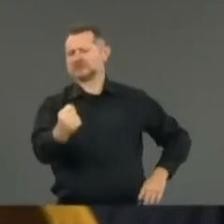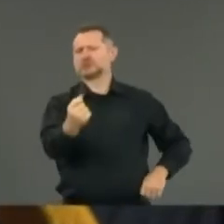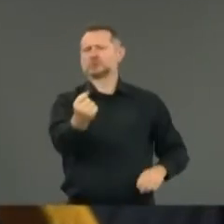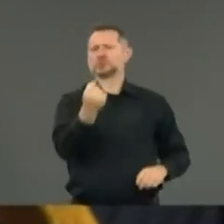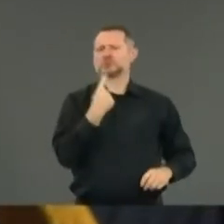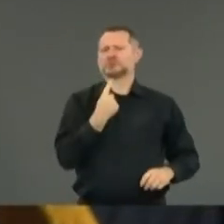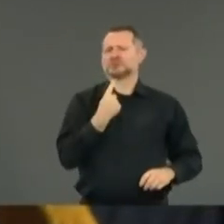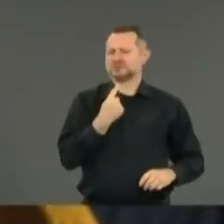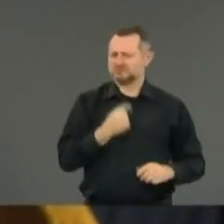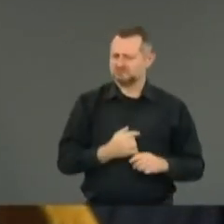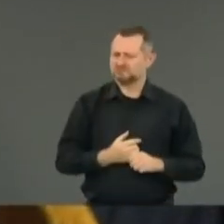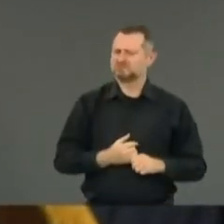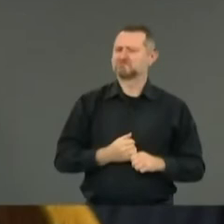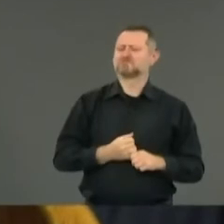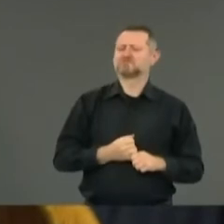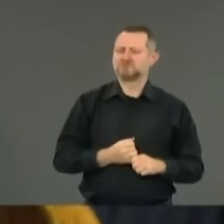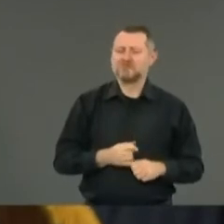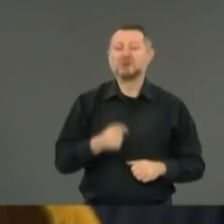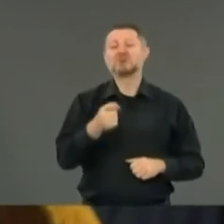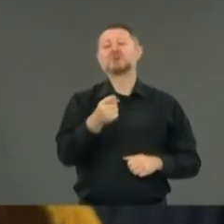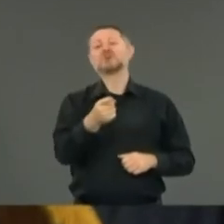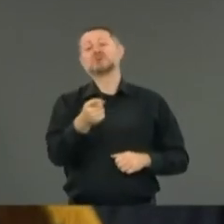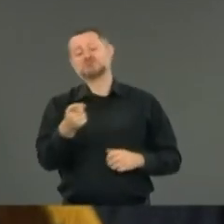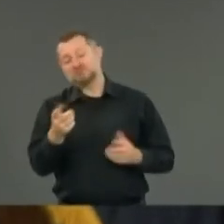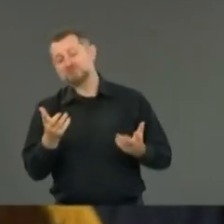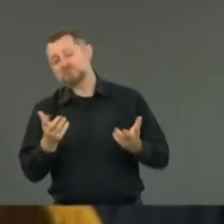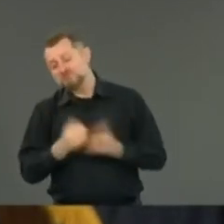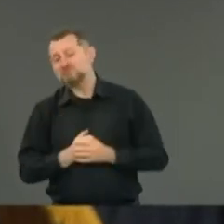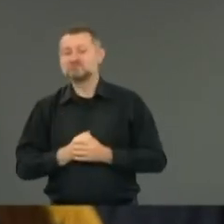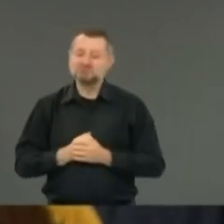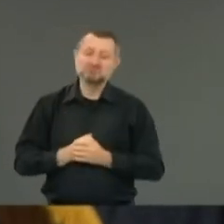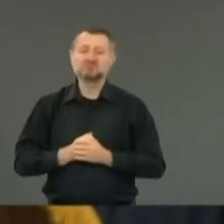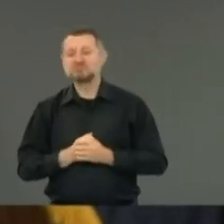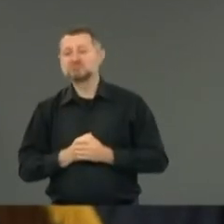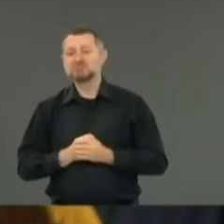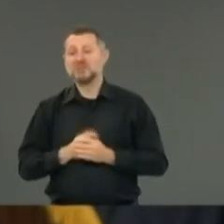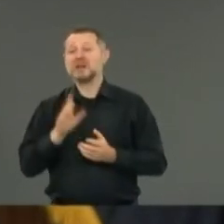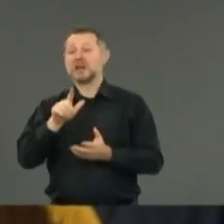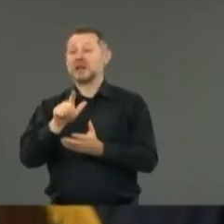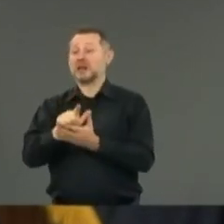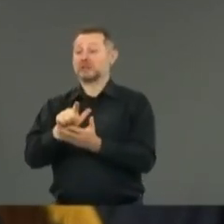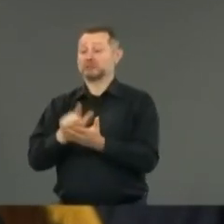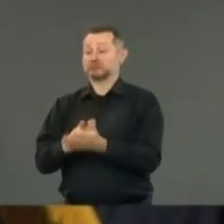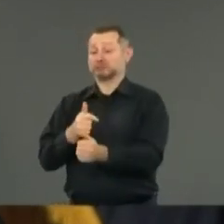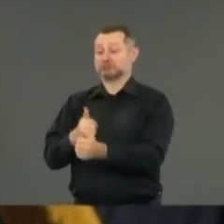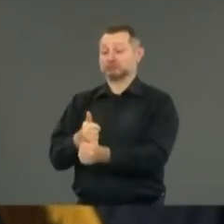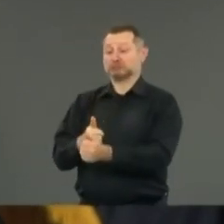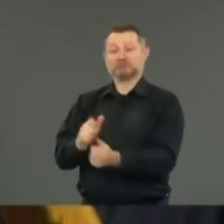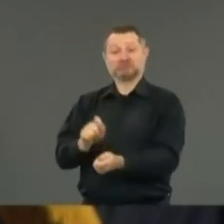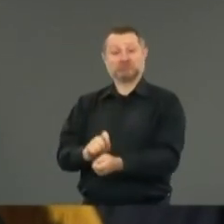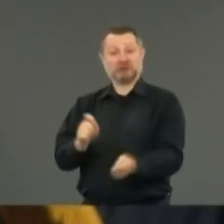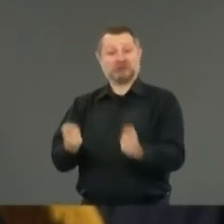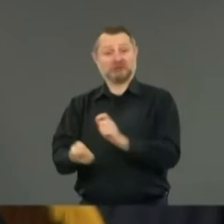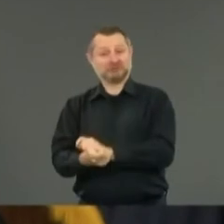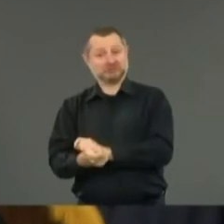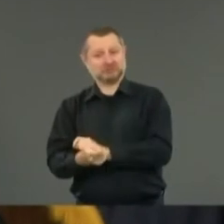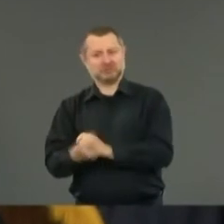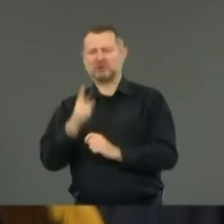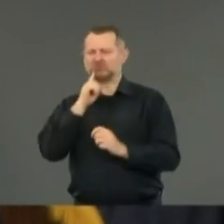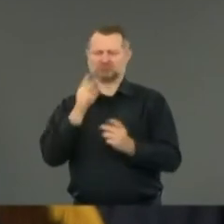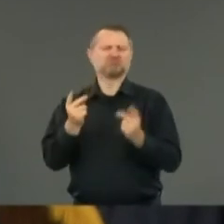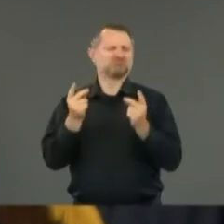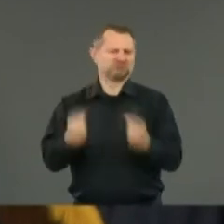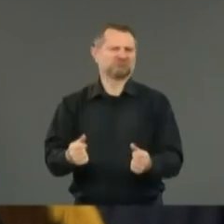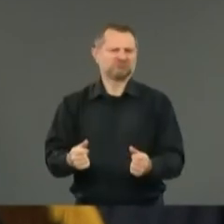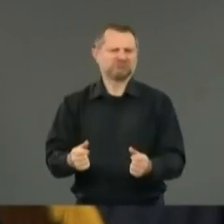legislative change will be virtually immediate, okay?